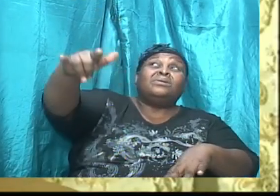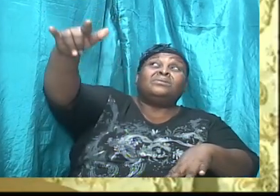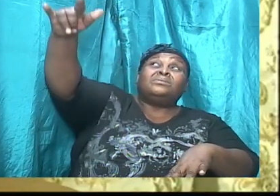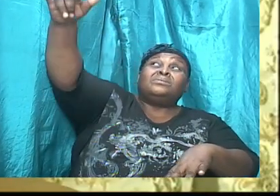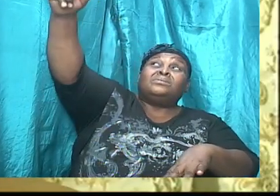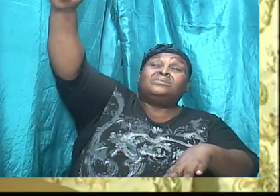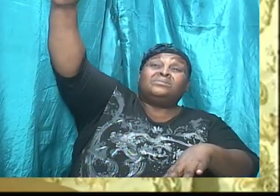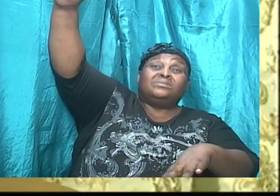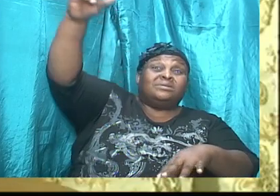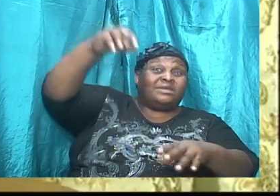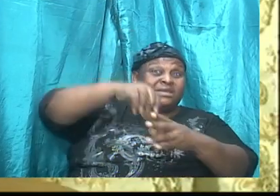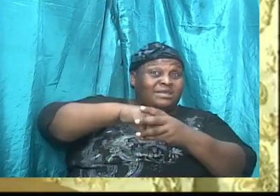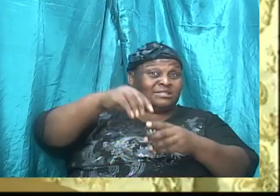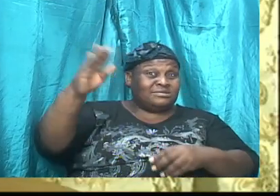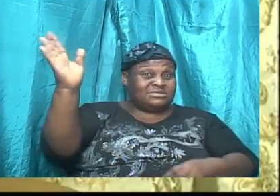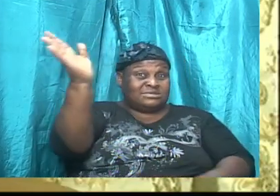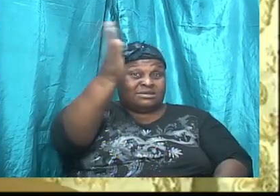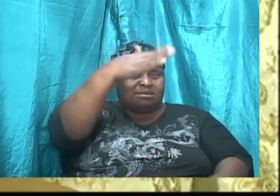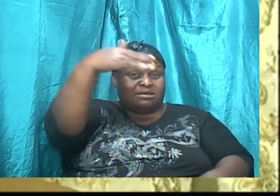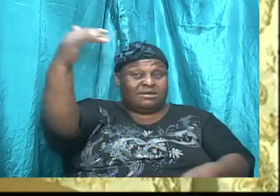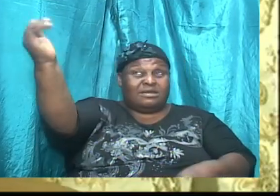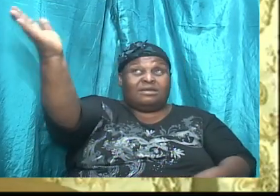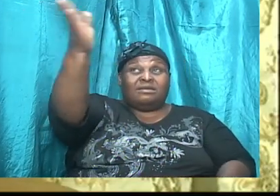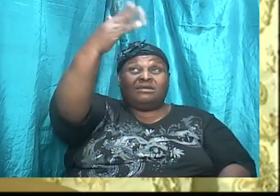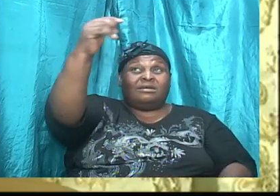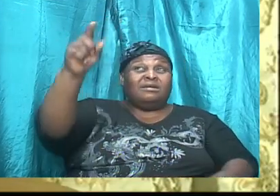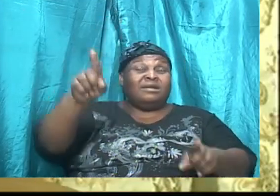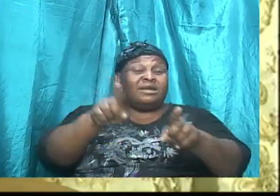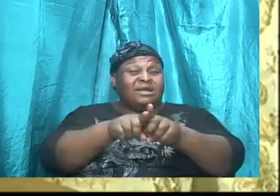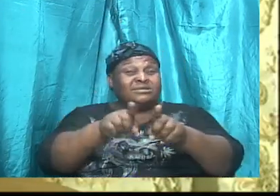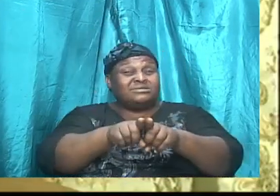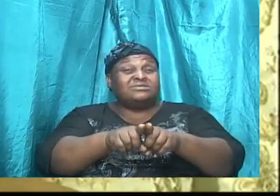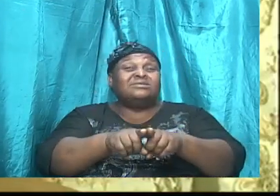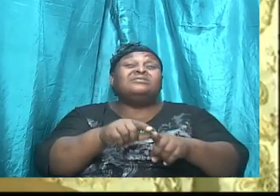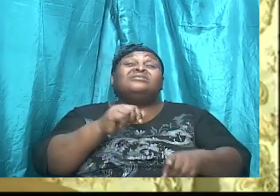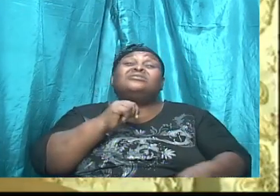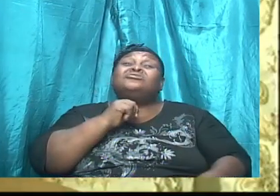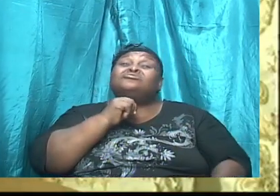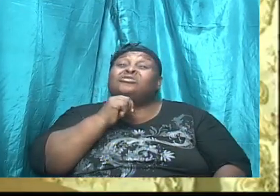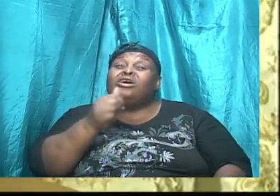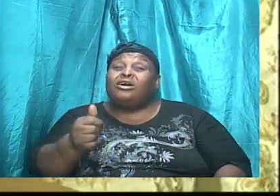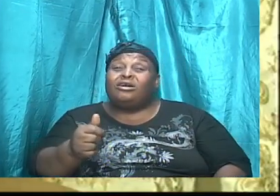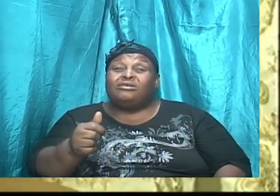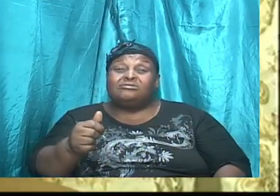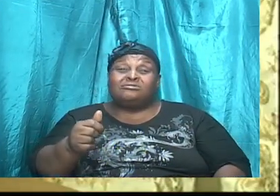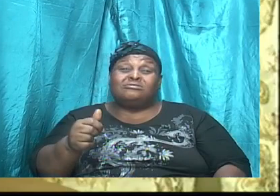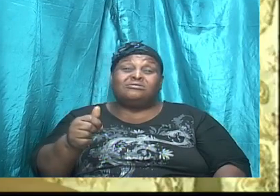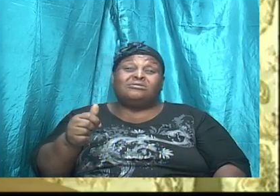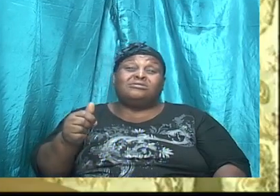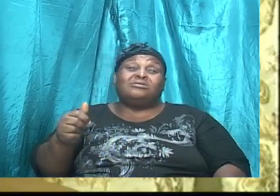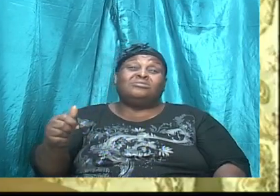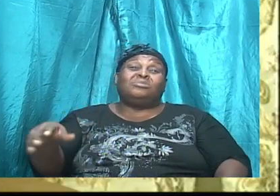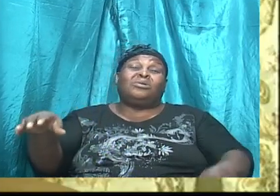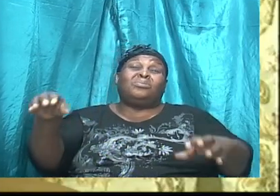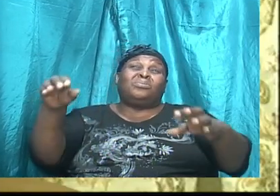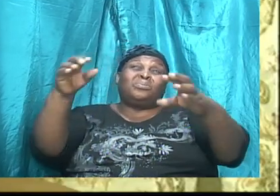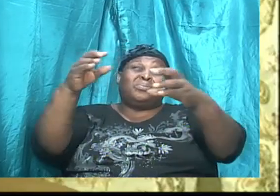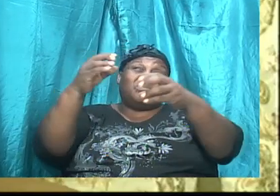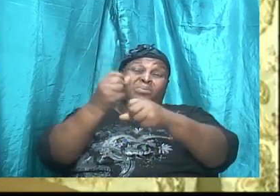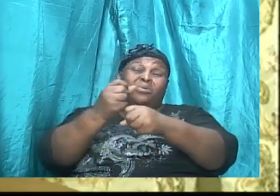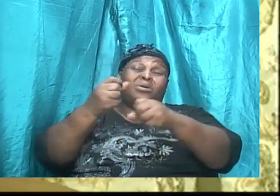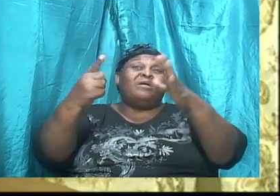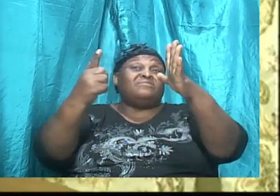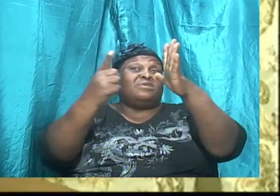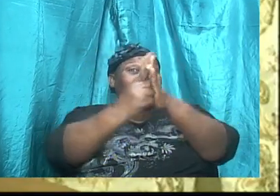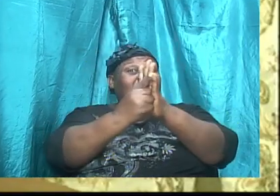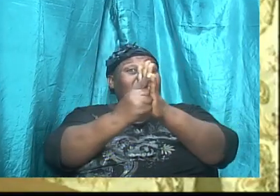the sky, as it were, not being hampered by the law